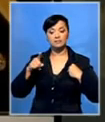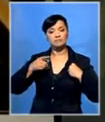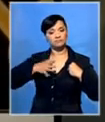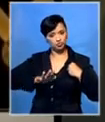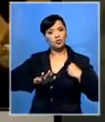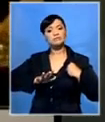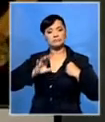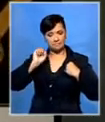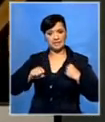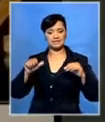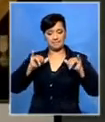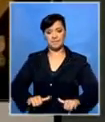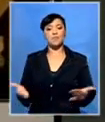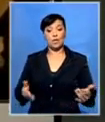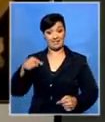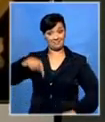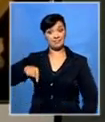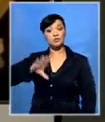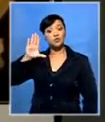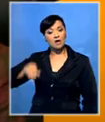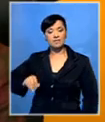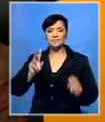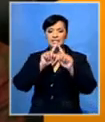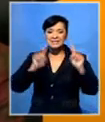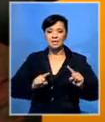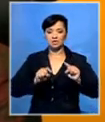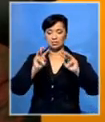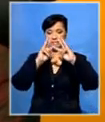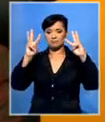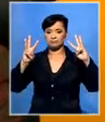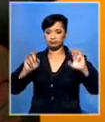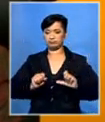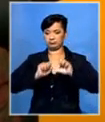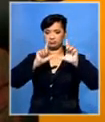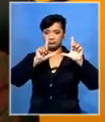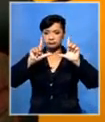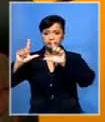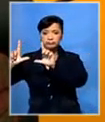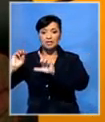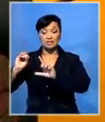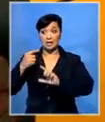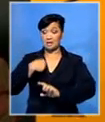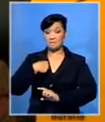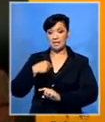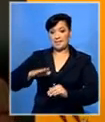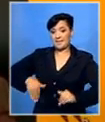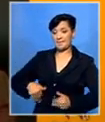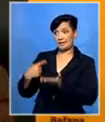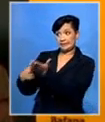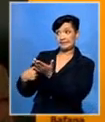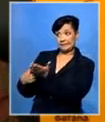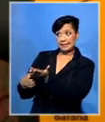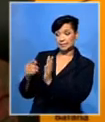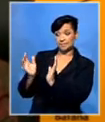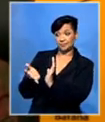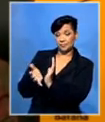be kept in South Africa in a special place. The special place in my view, which I've not discussed with the president of